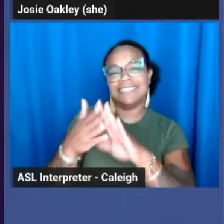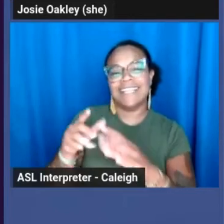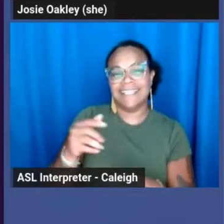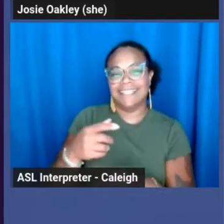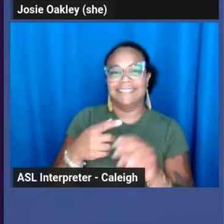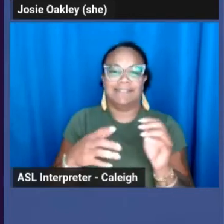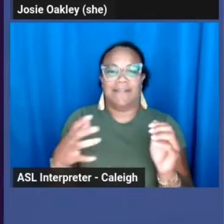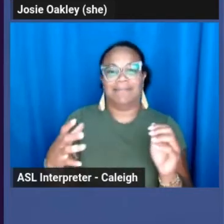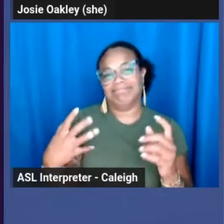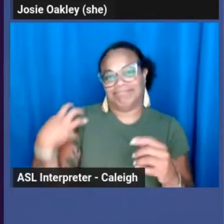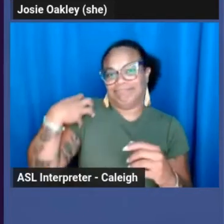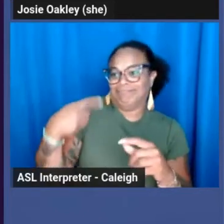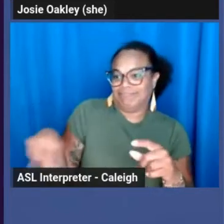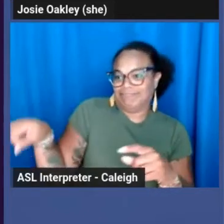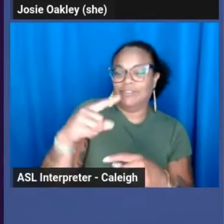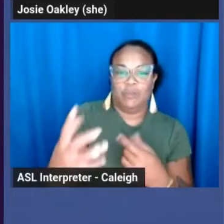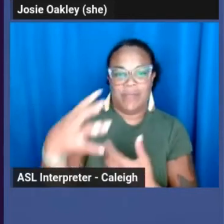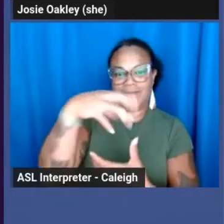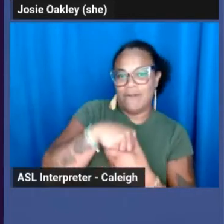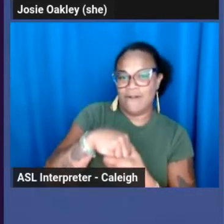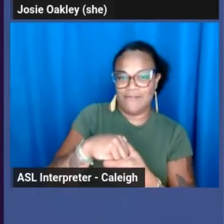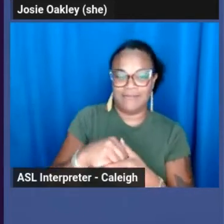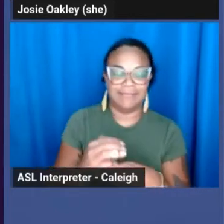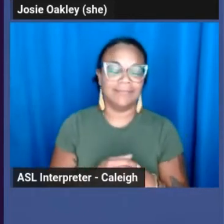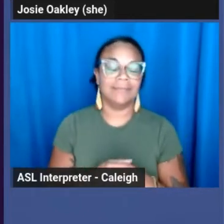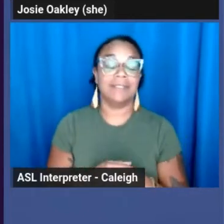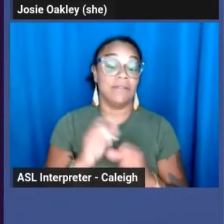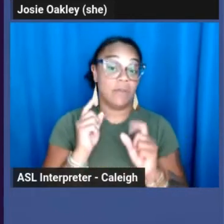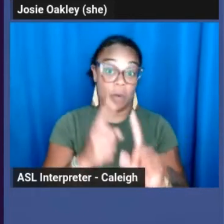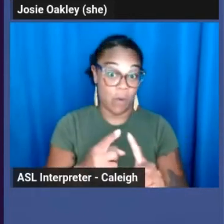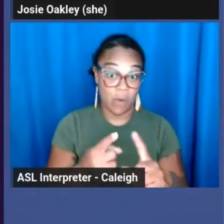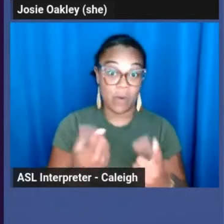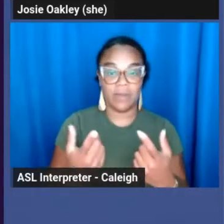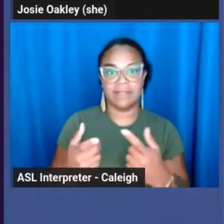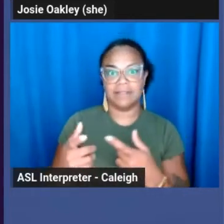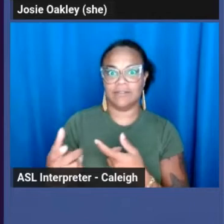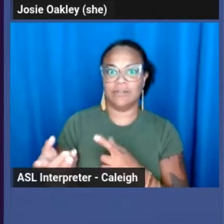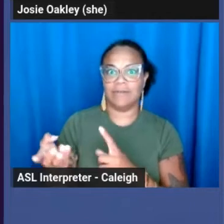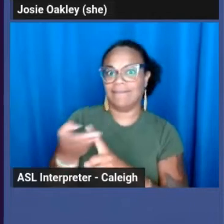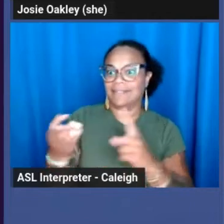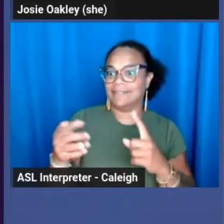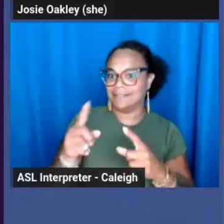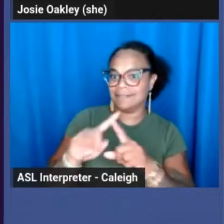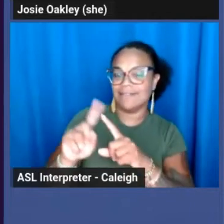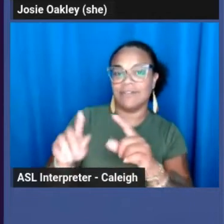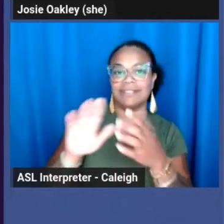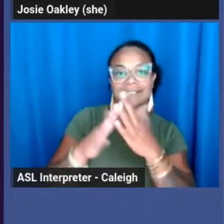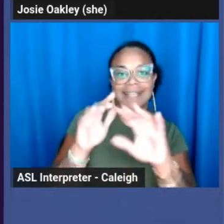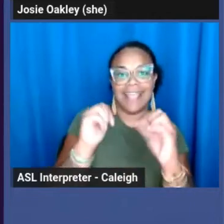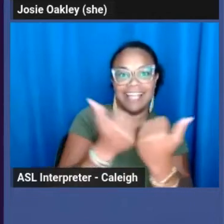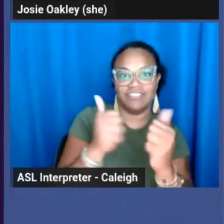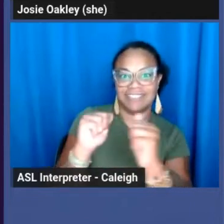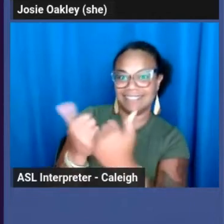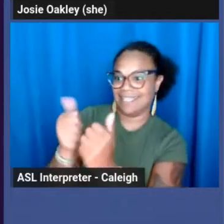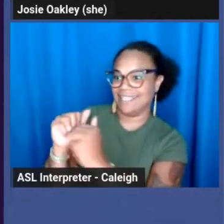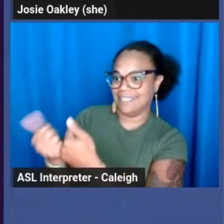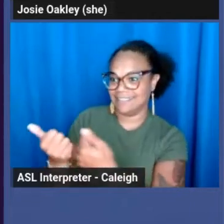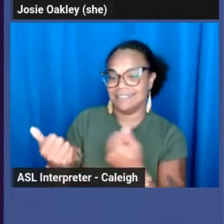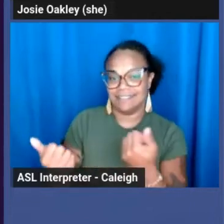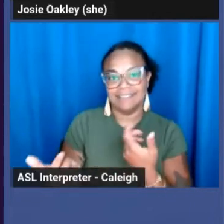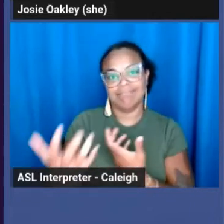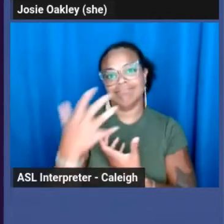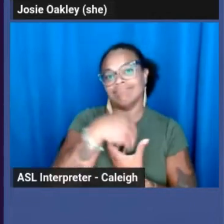The goal in this case is to get important city agencies so that they are not opposing the ordinance.